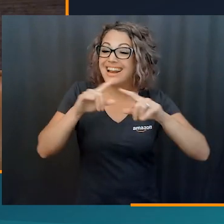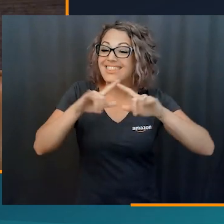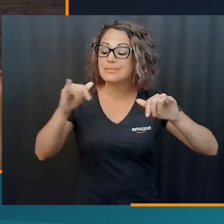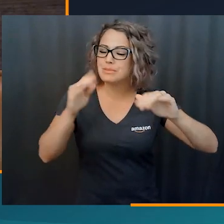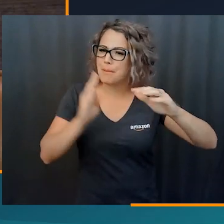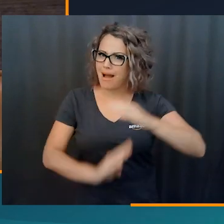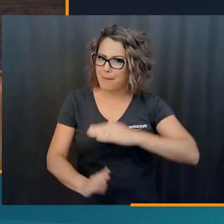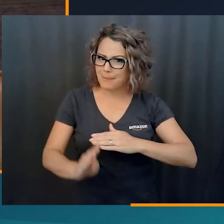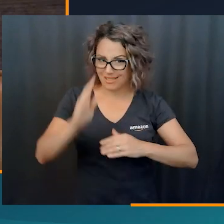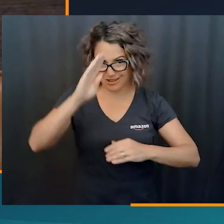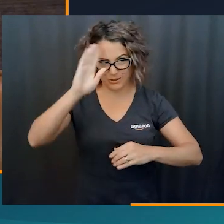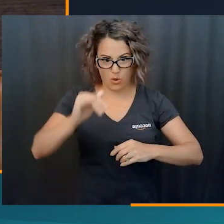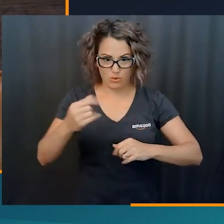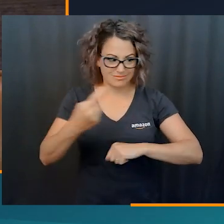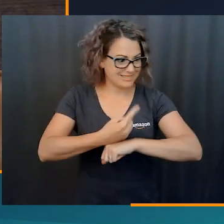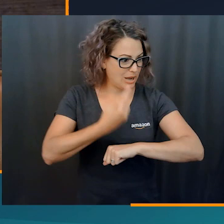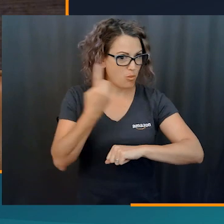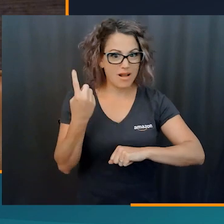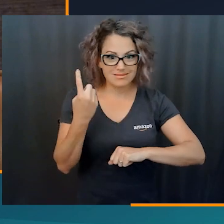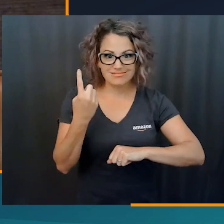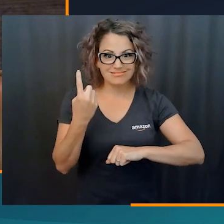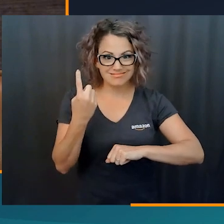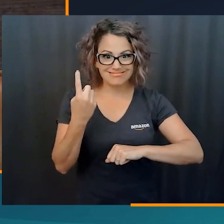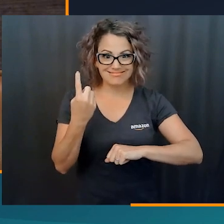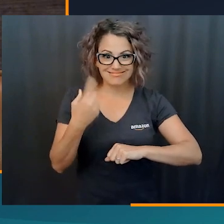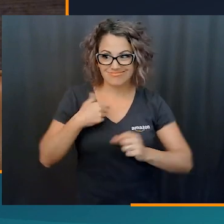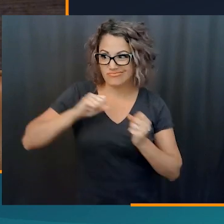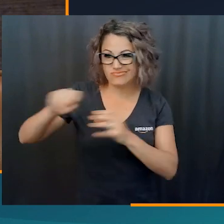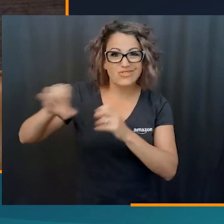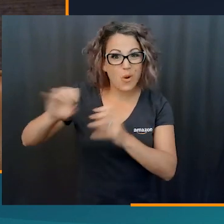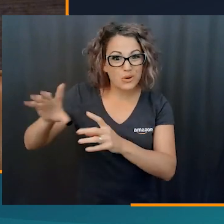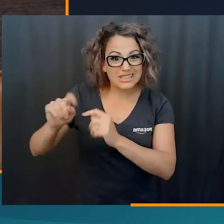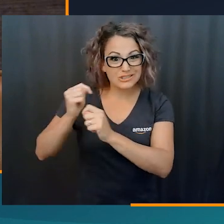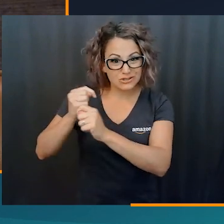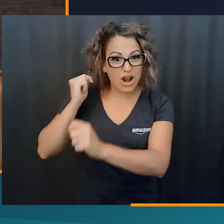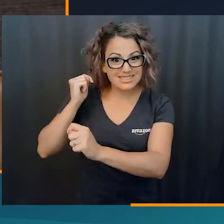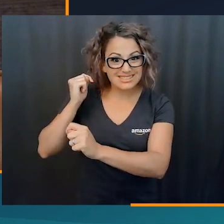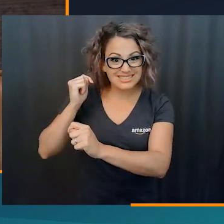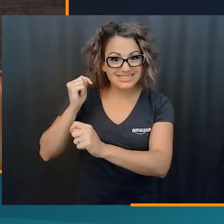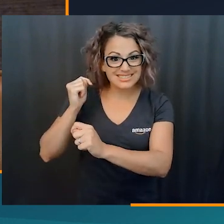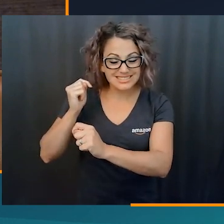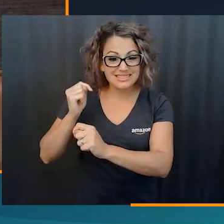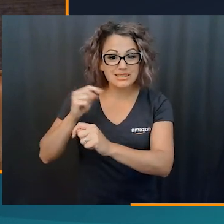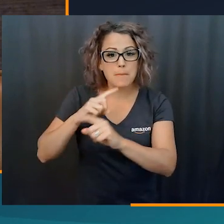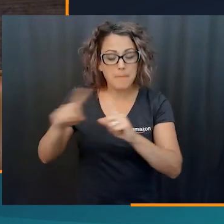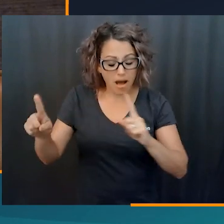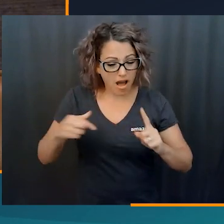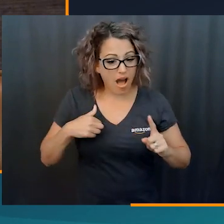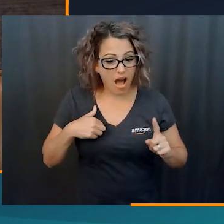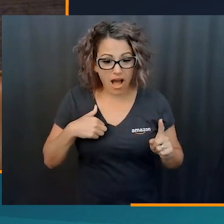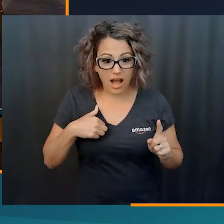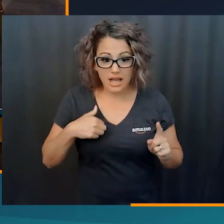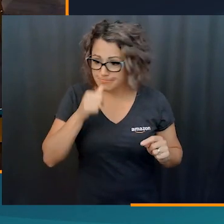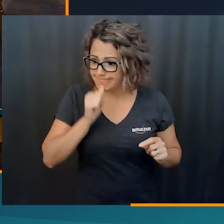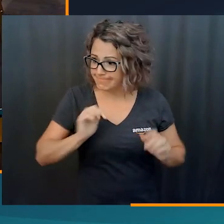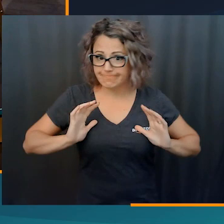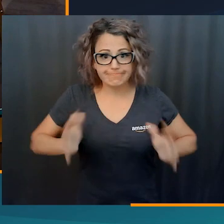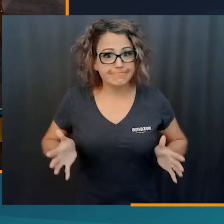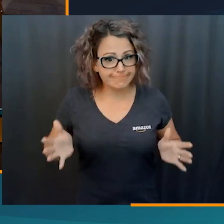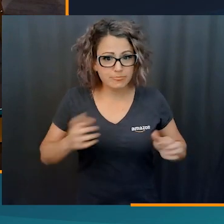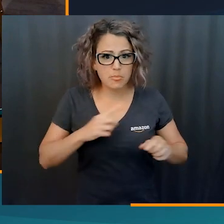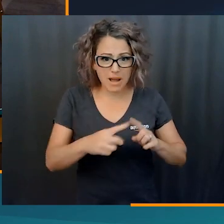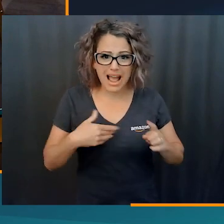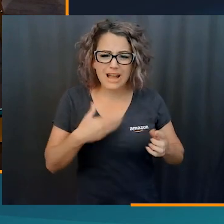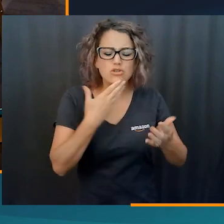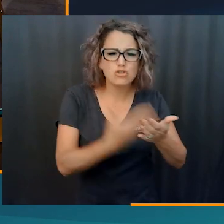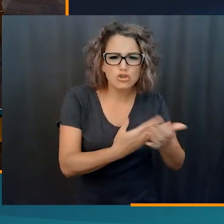accomplish, but also being humble enough, obviously walking in there day one, loading trucks, to